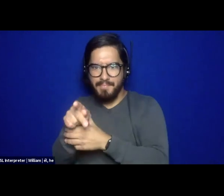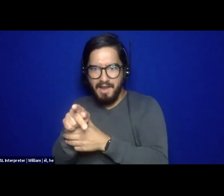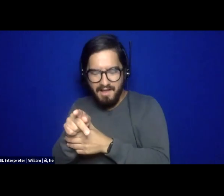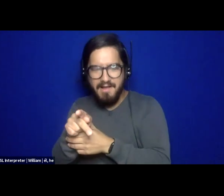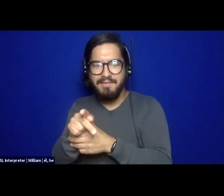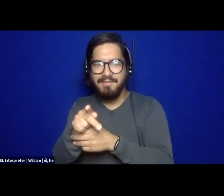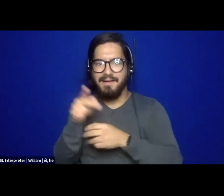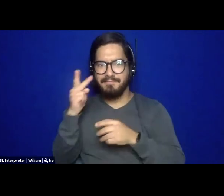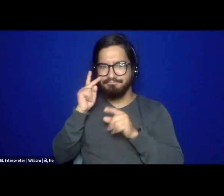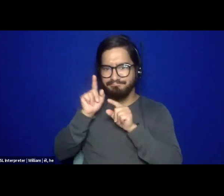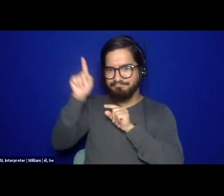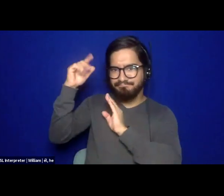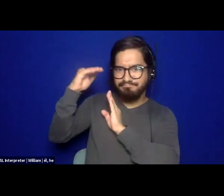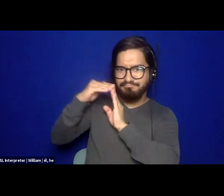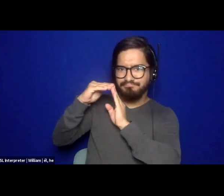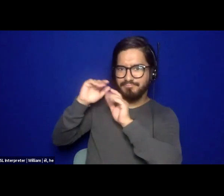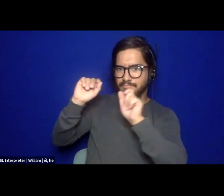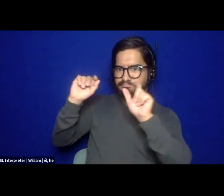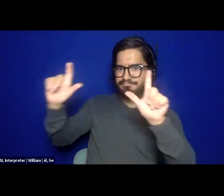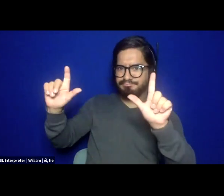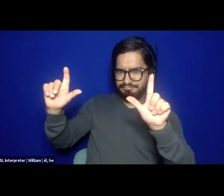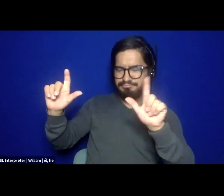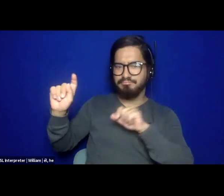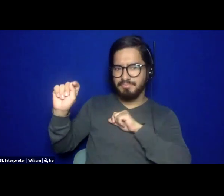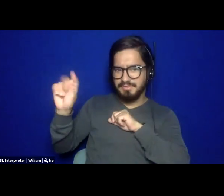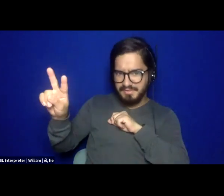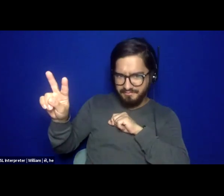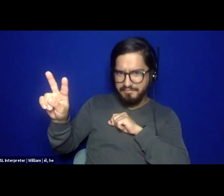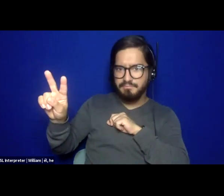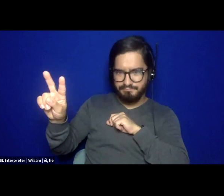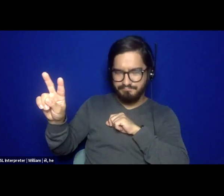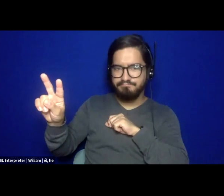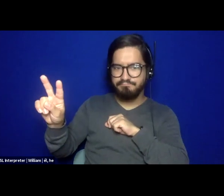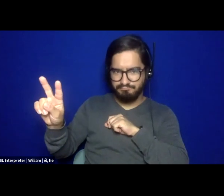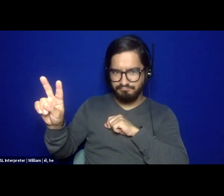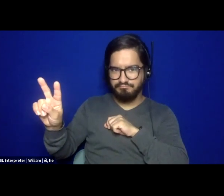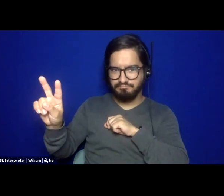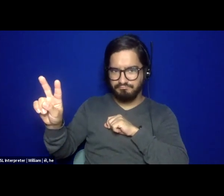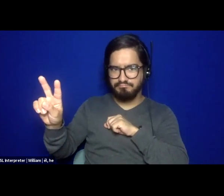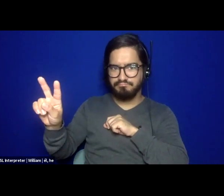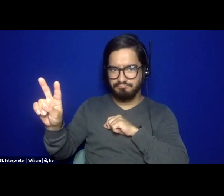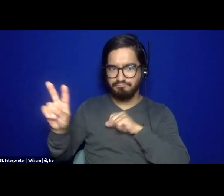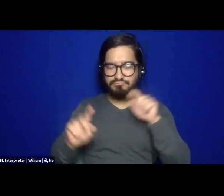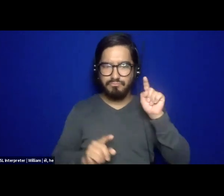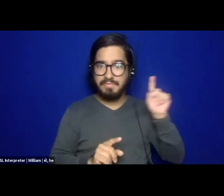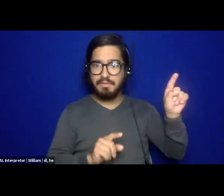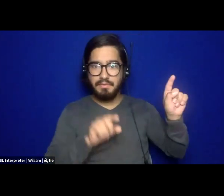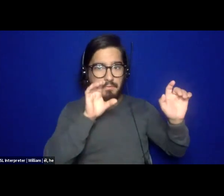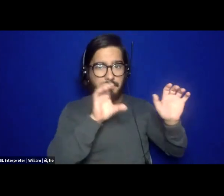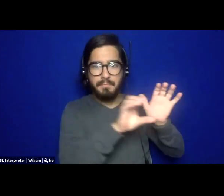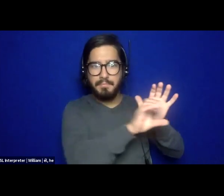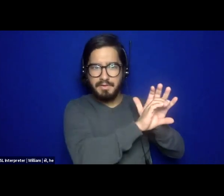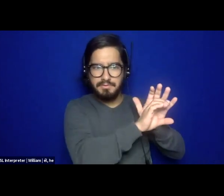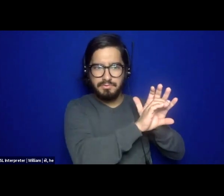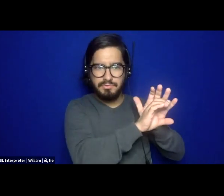black, um, gasp, a TV, and, um, a picture of a man